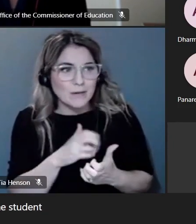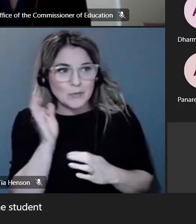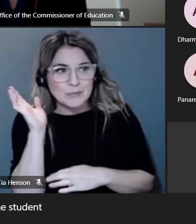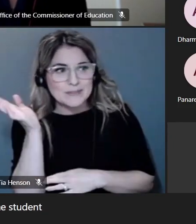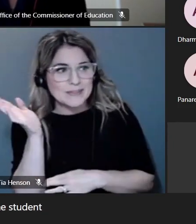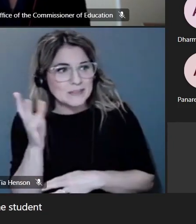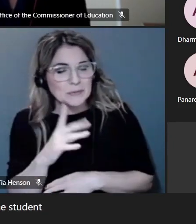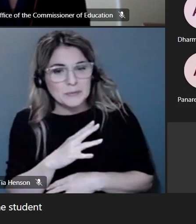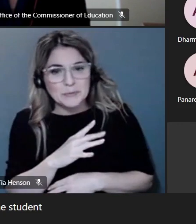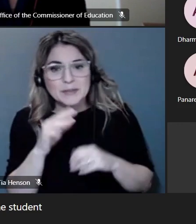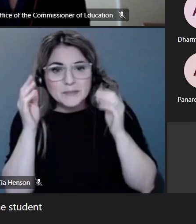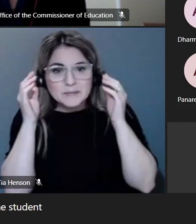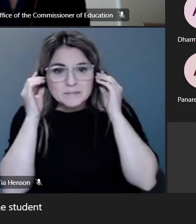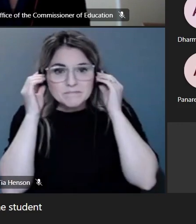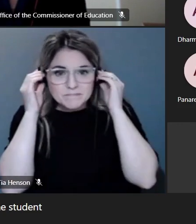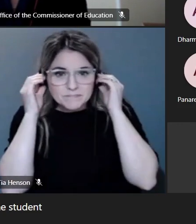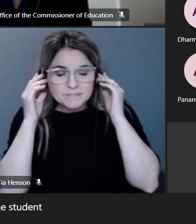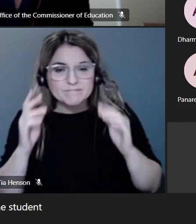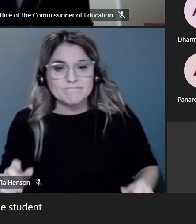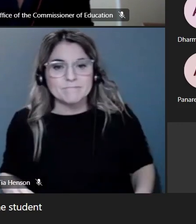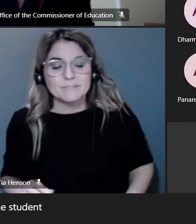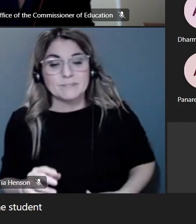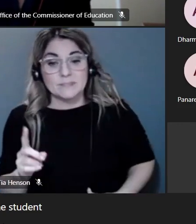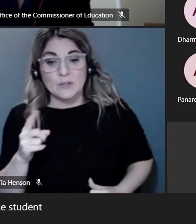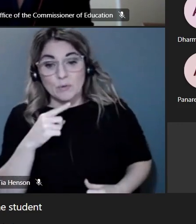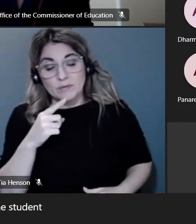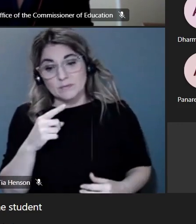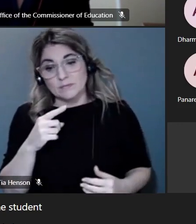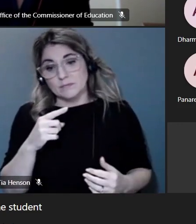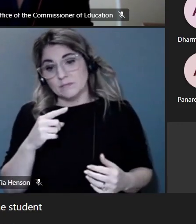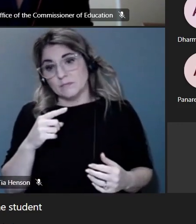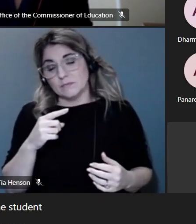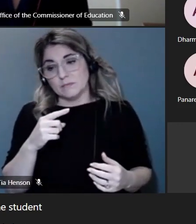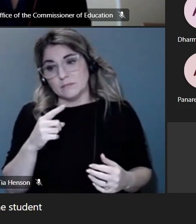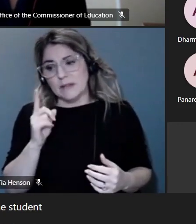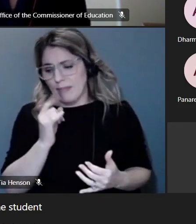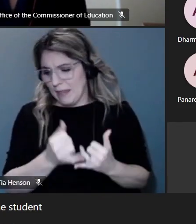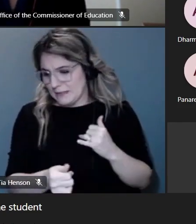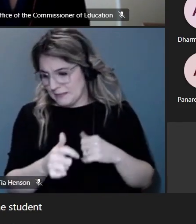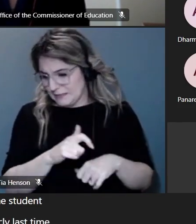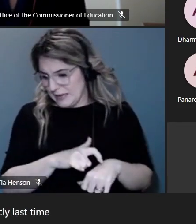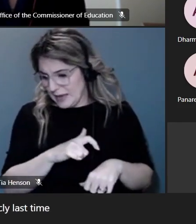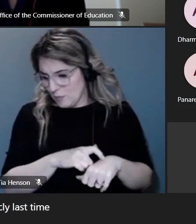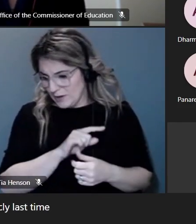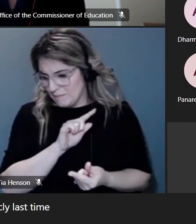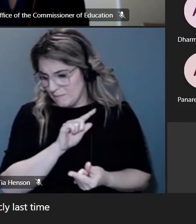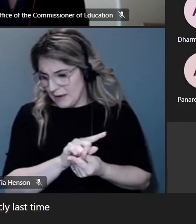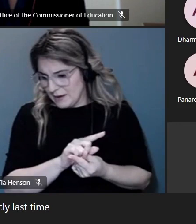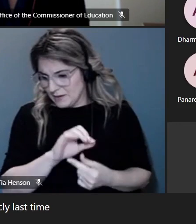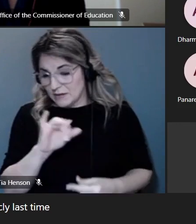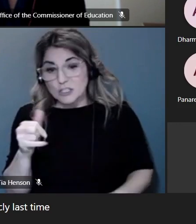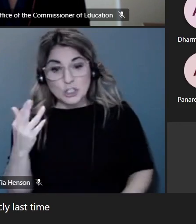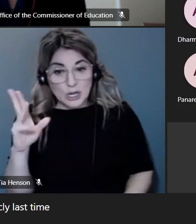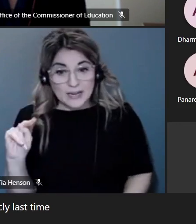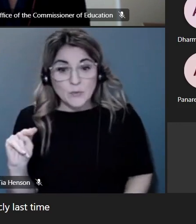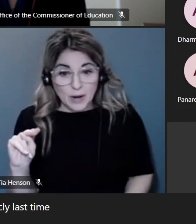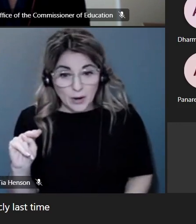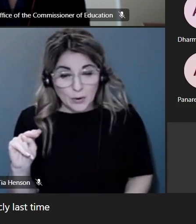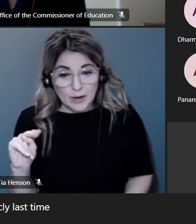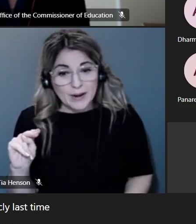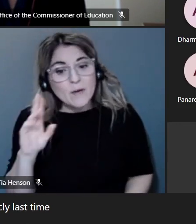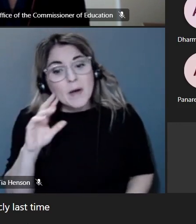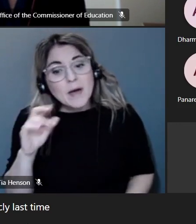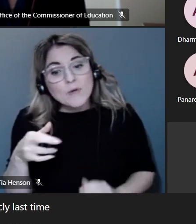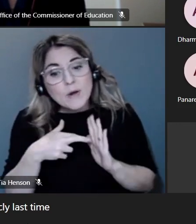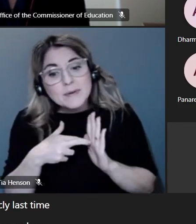uh to uh well publicly last uh last time we met which was in january representative tipton